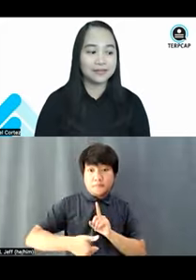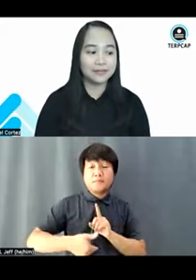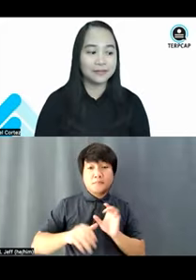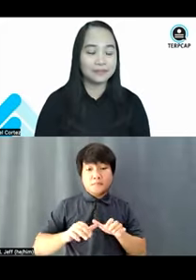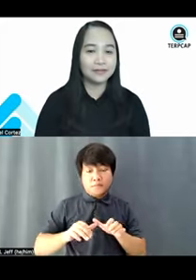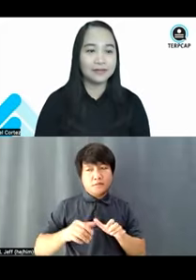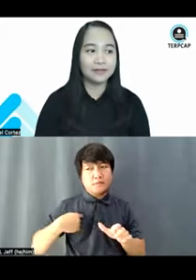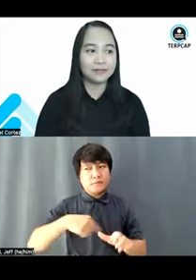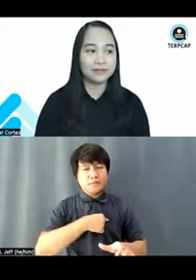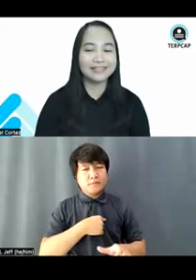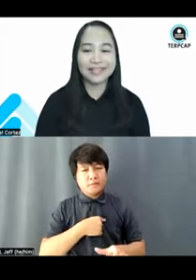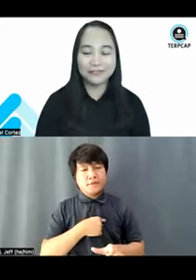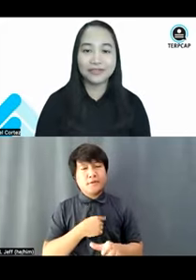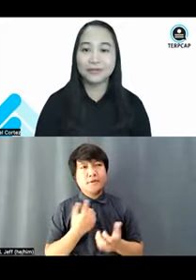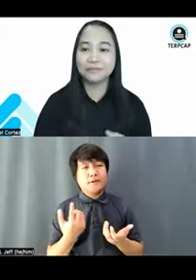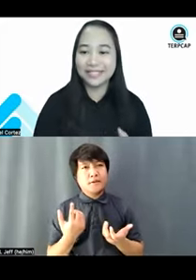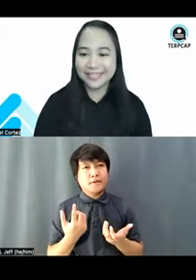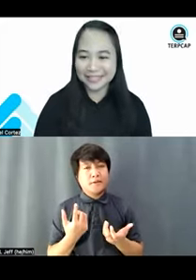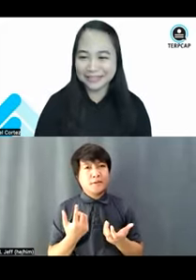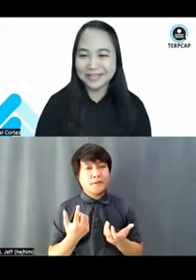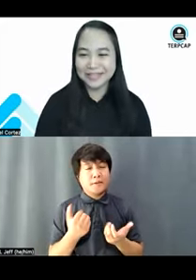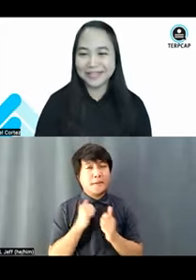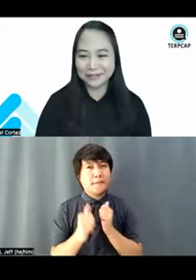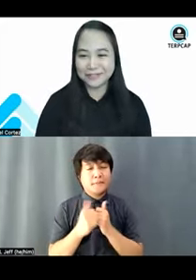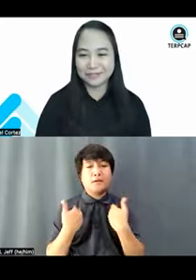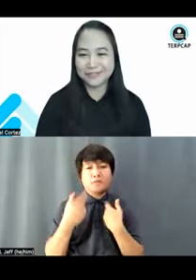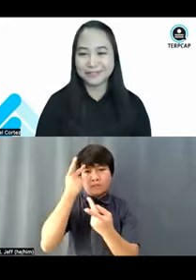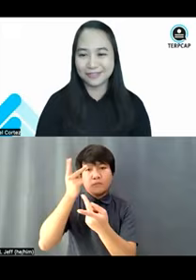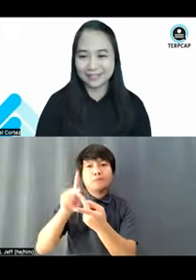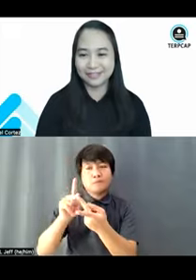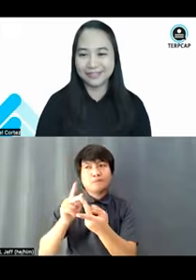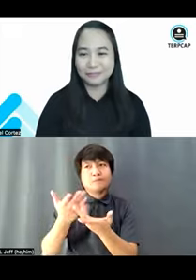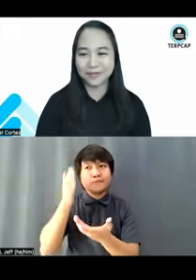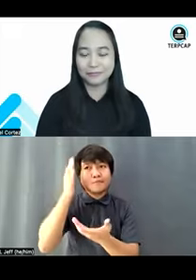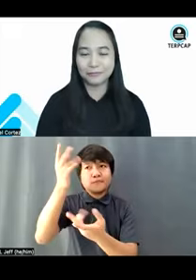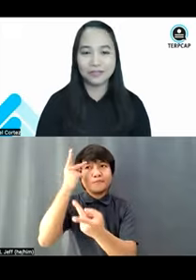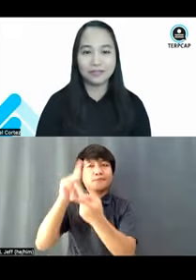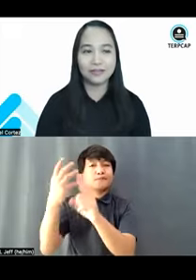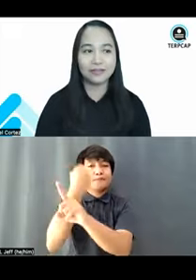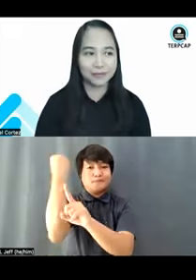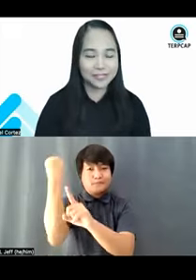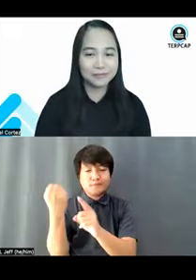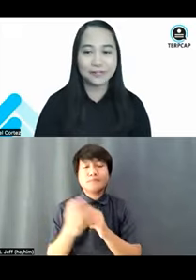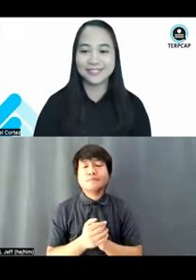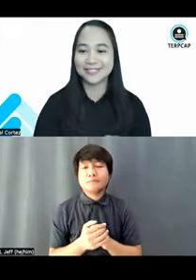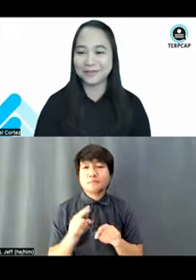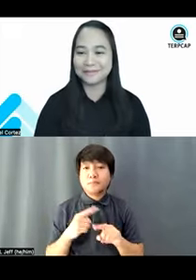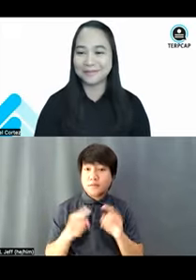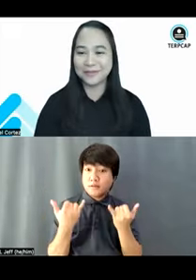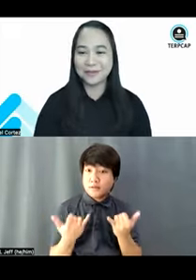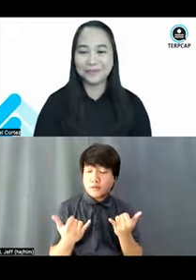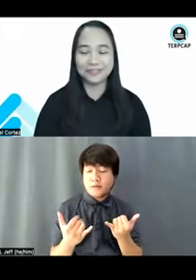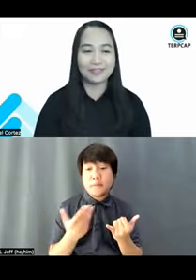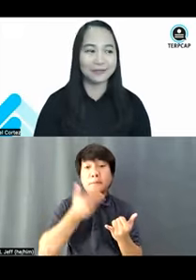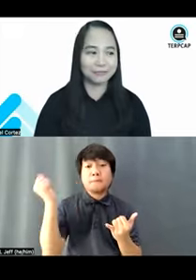us a life without meaning. It contributes to that. But with the right support system,